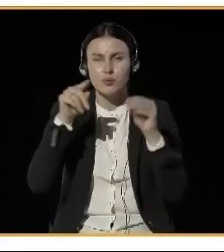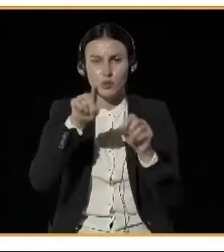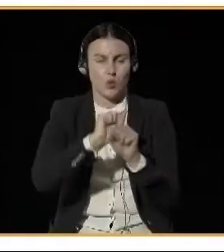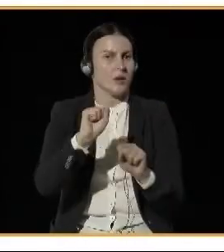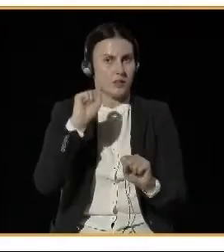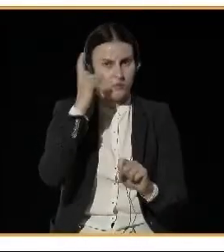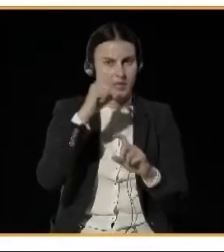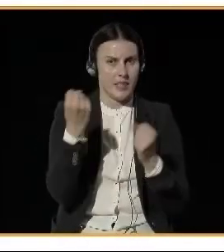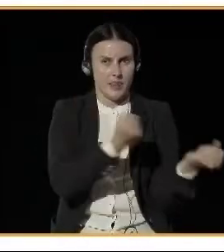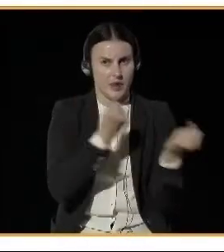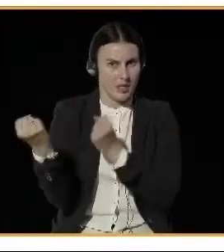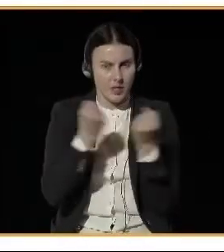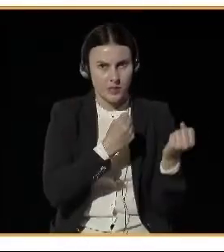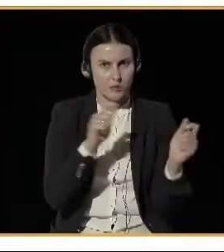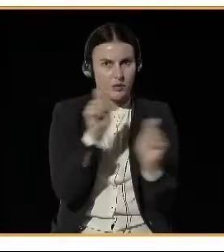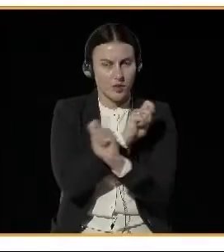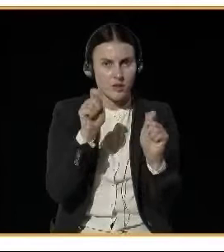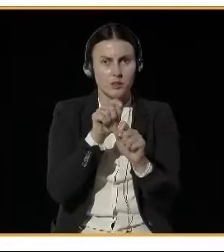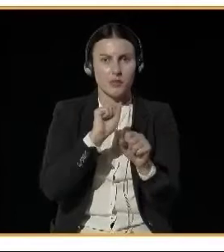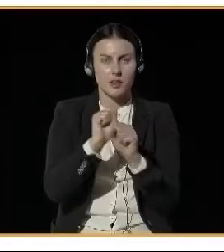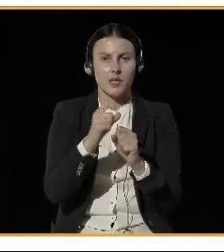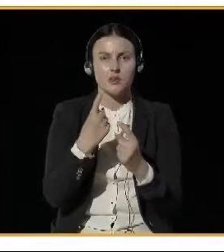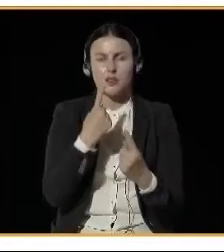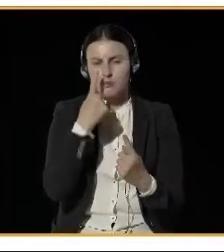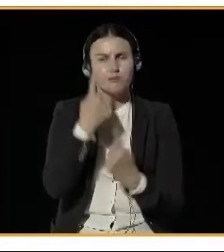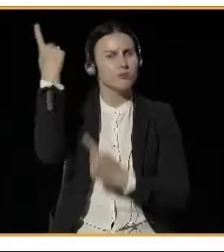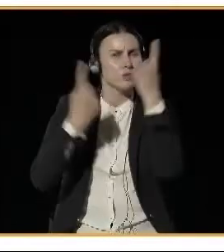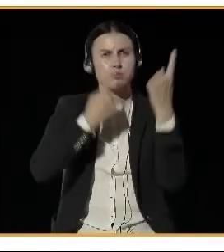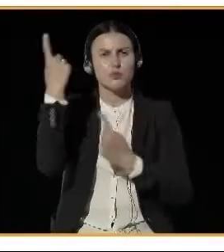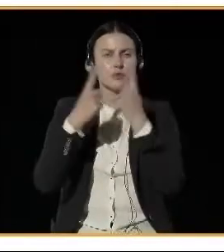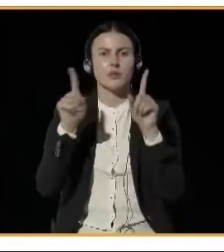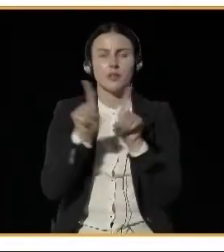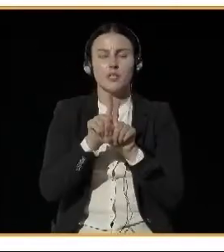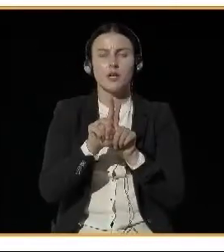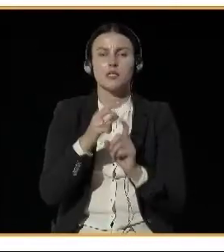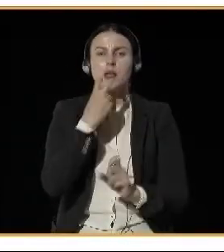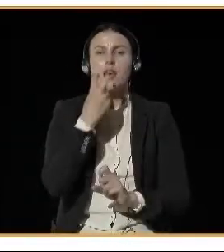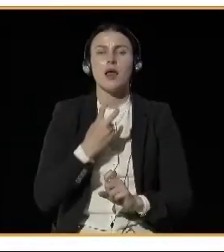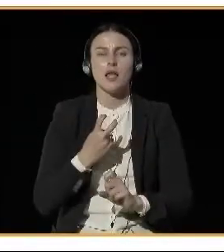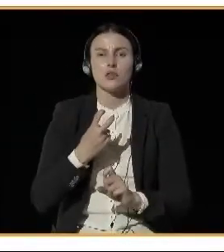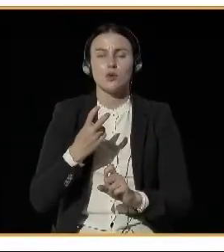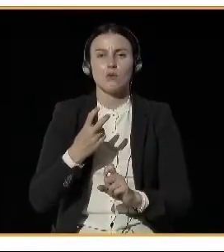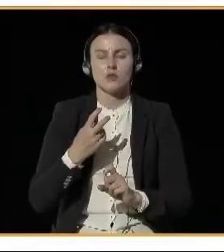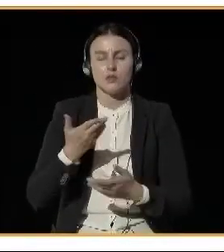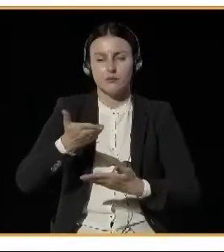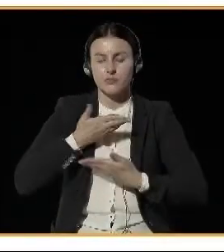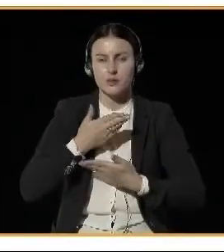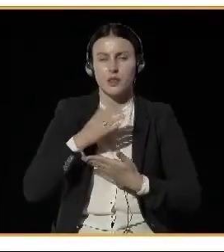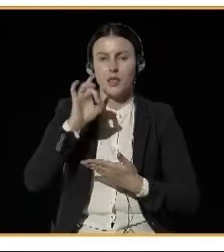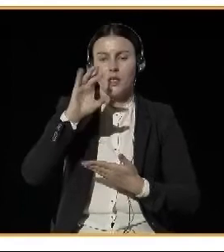and geothermal power systems. We're lucky enough not to have any heavy industry within the city limits.